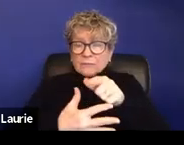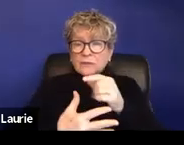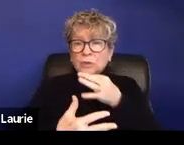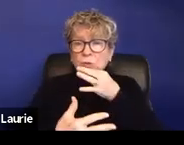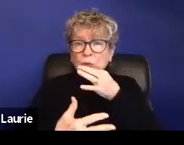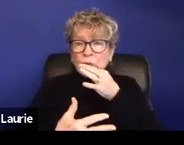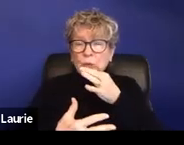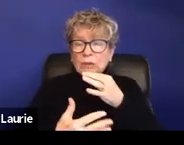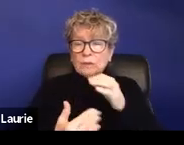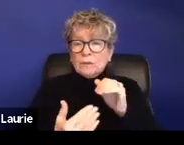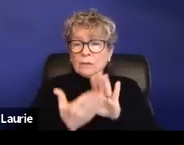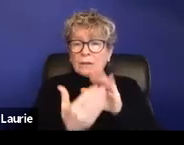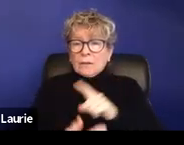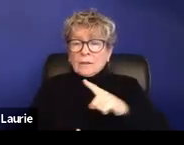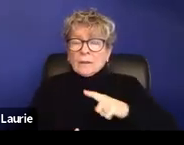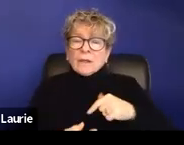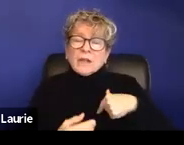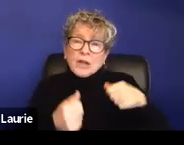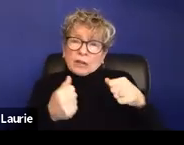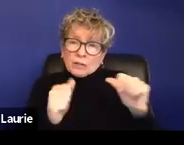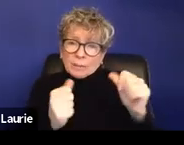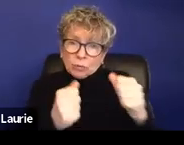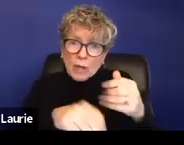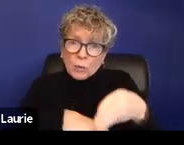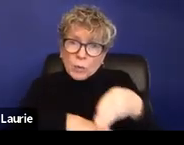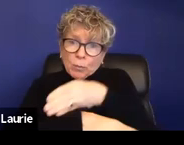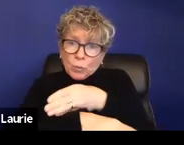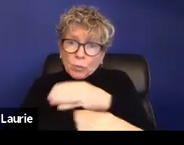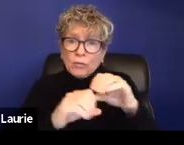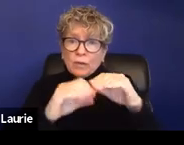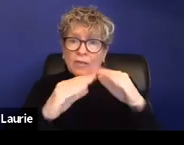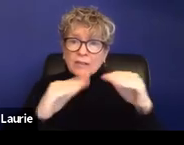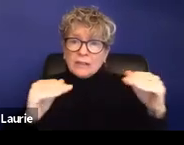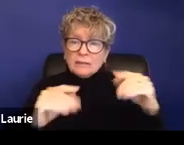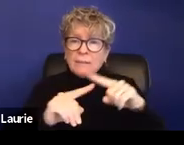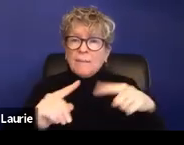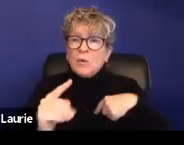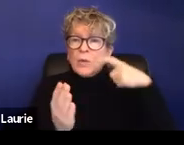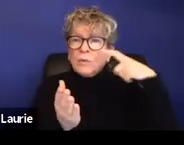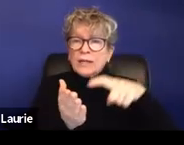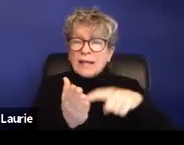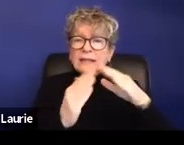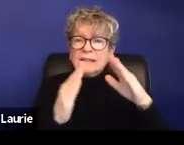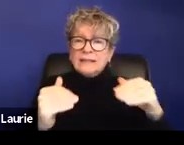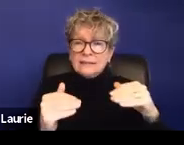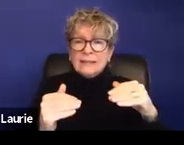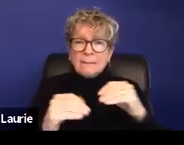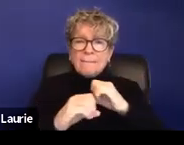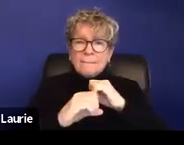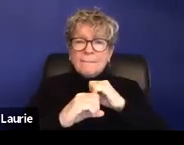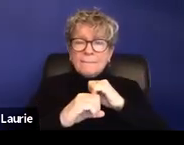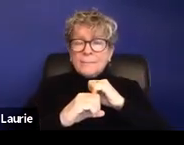being made to improve the systems, but we also recognize the system barriers. And then last, lastly,